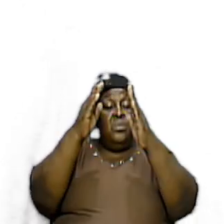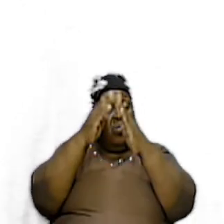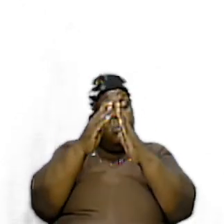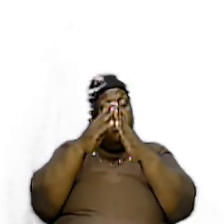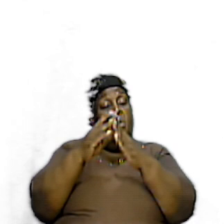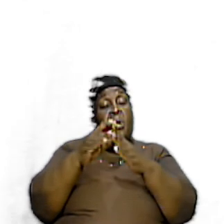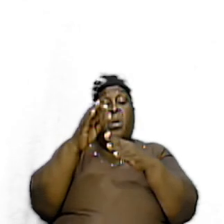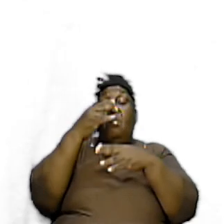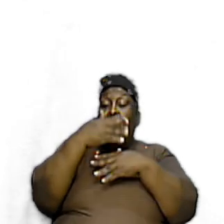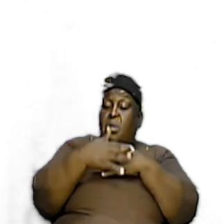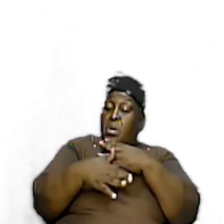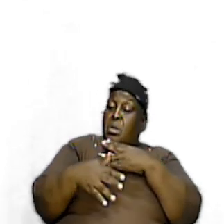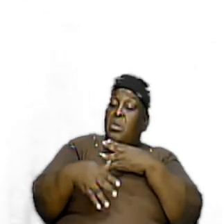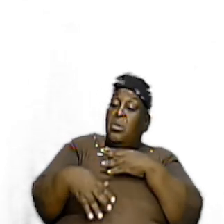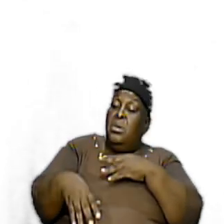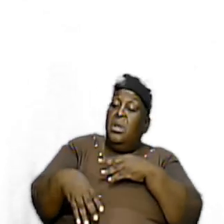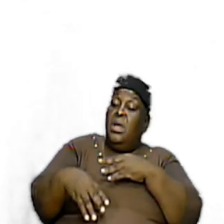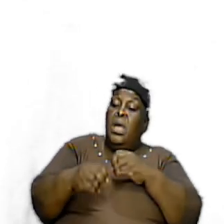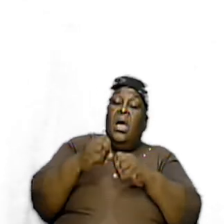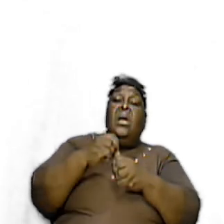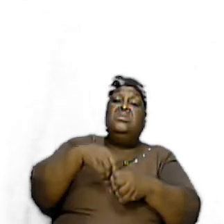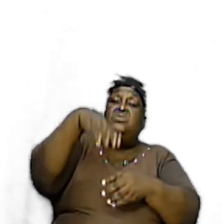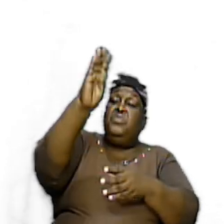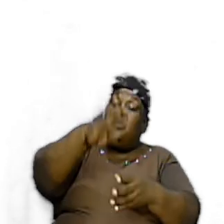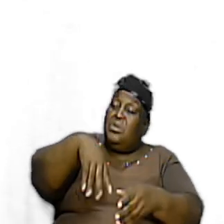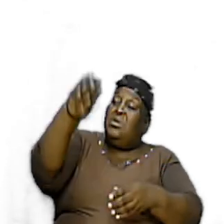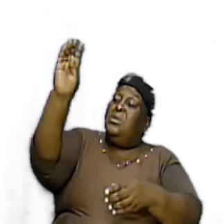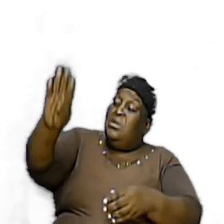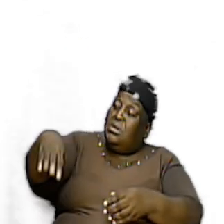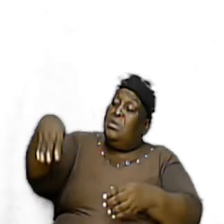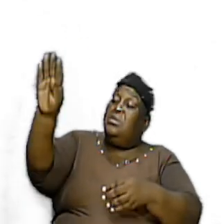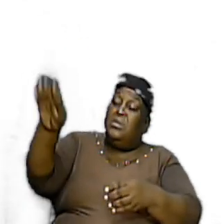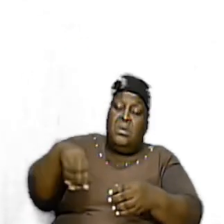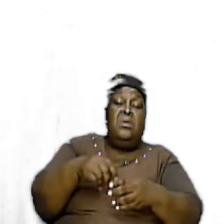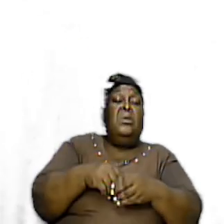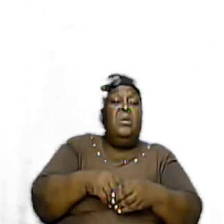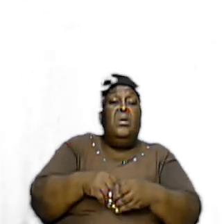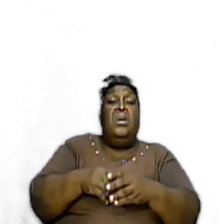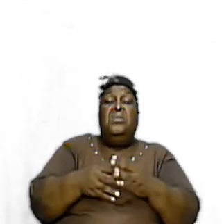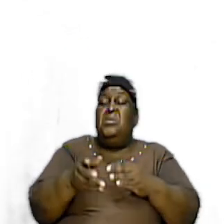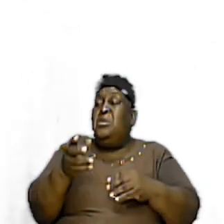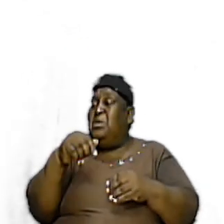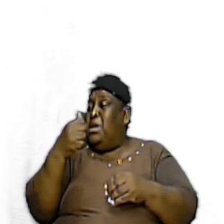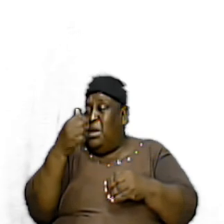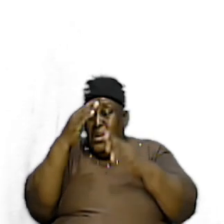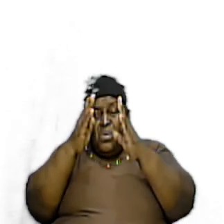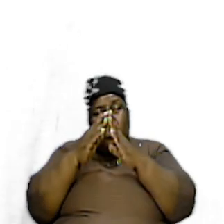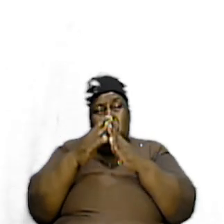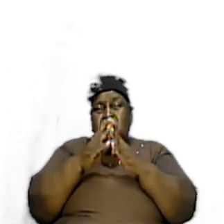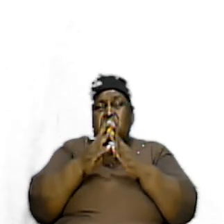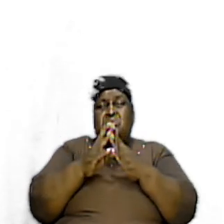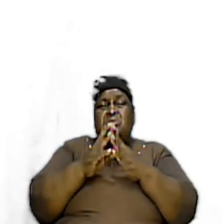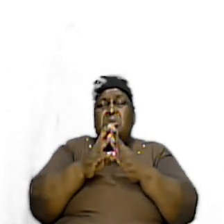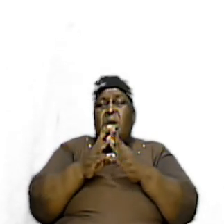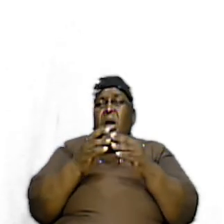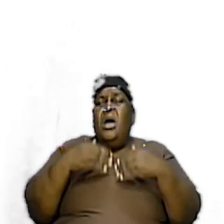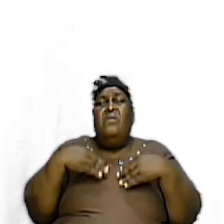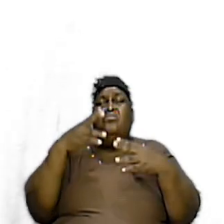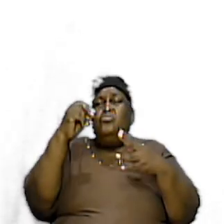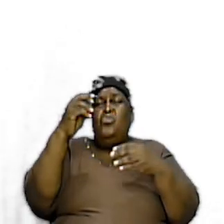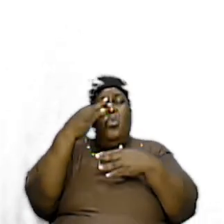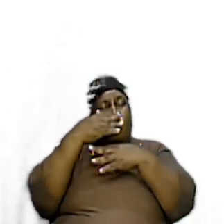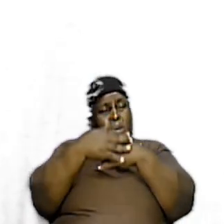get Blood and sprinkle And the lintel And the doorpost And dear And dear house That did not Have blood Sprinkled over it